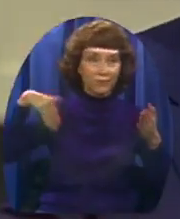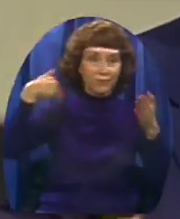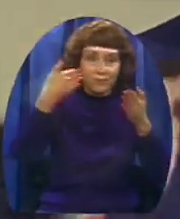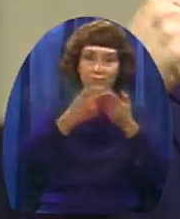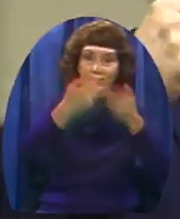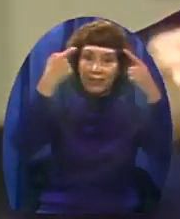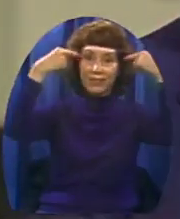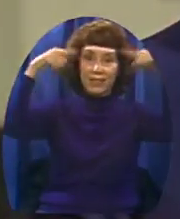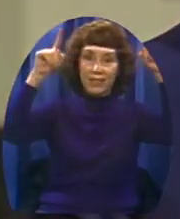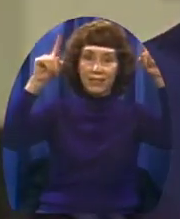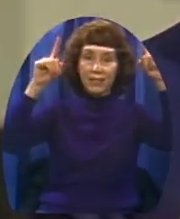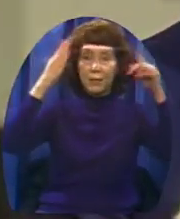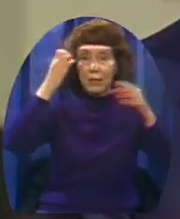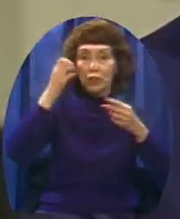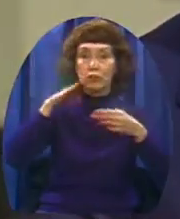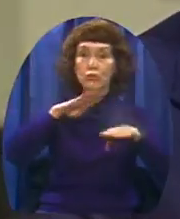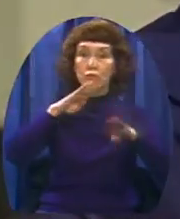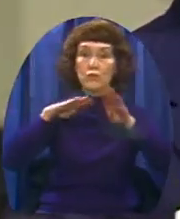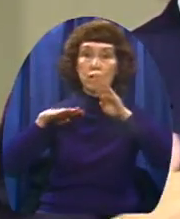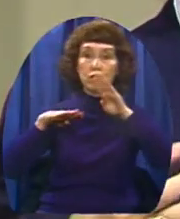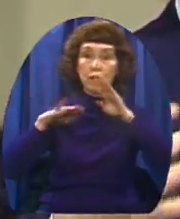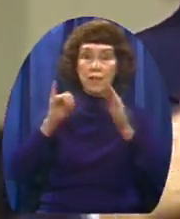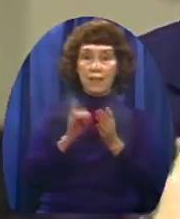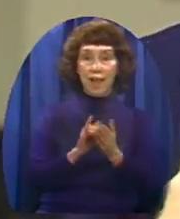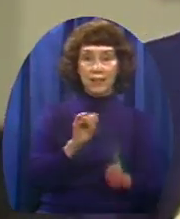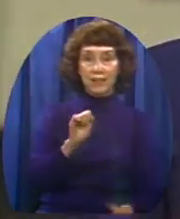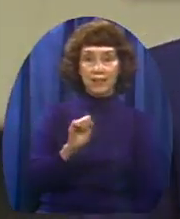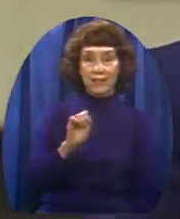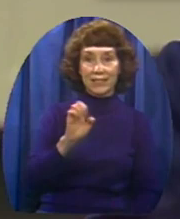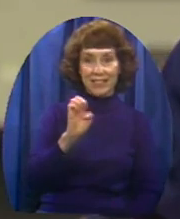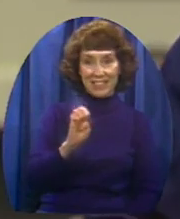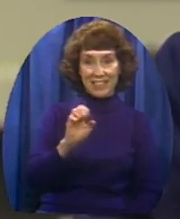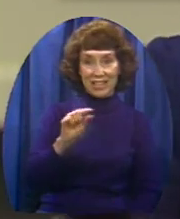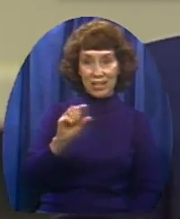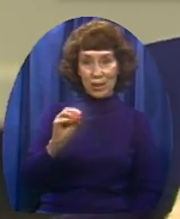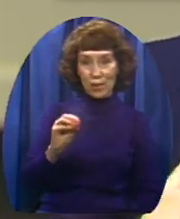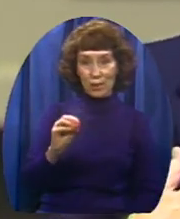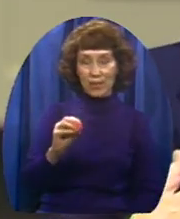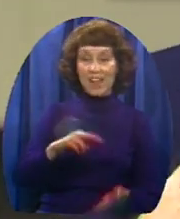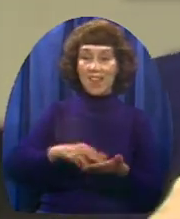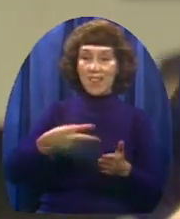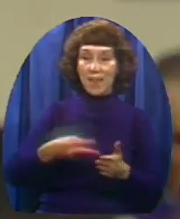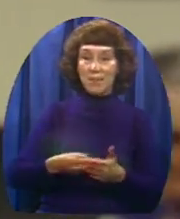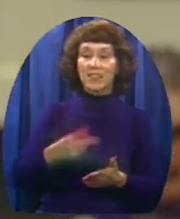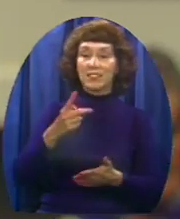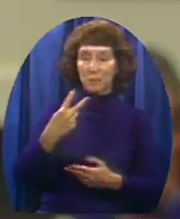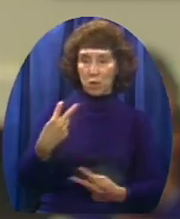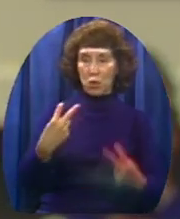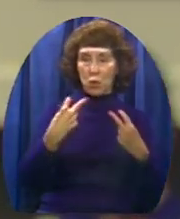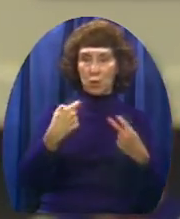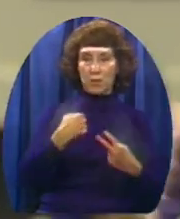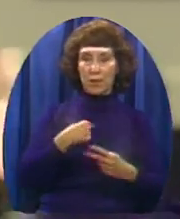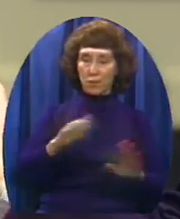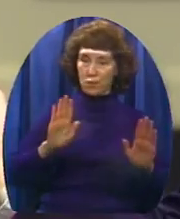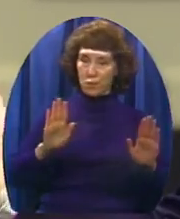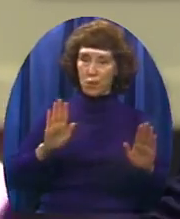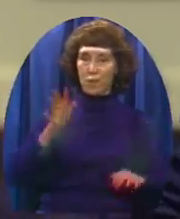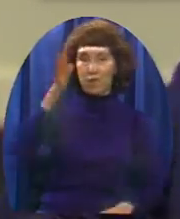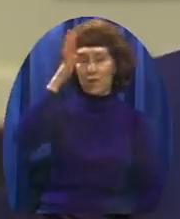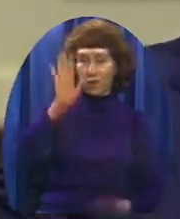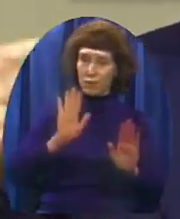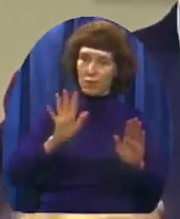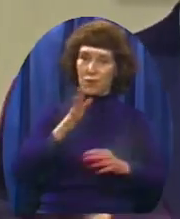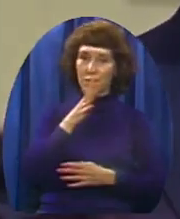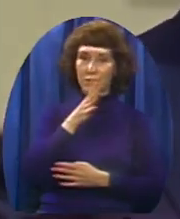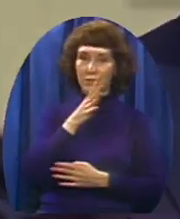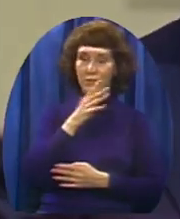is frustrate them and drive them down That's ego, what you're really doing is saying Look what a great daddy I am Look what a great mother I am The reason the kids are so